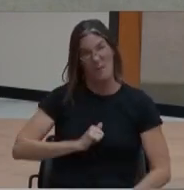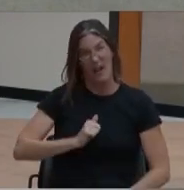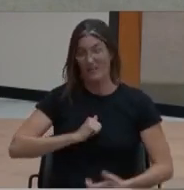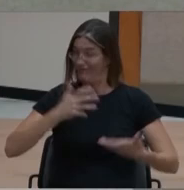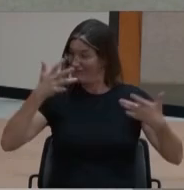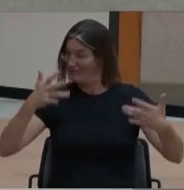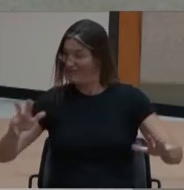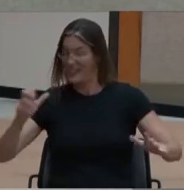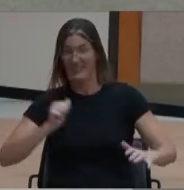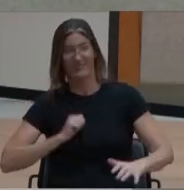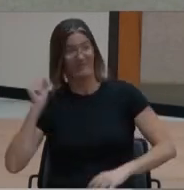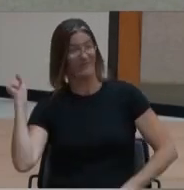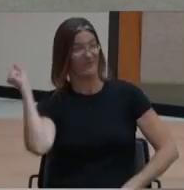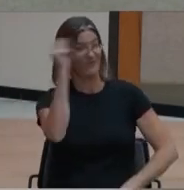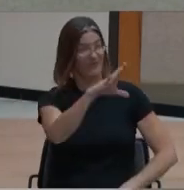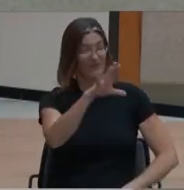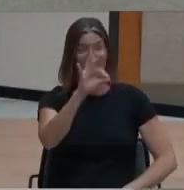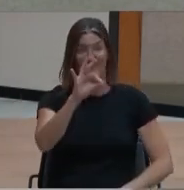FAFSA application.